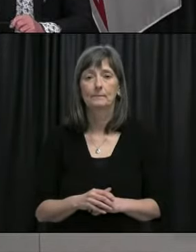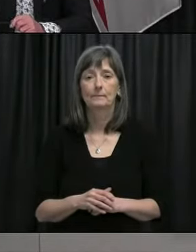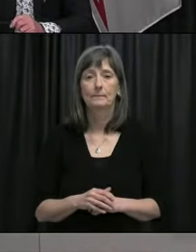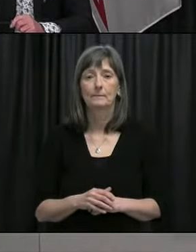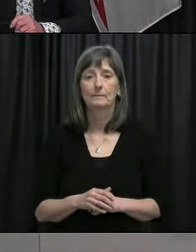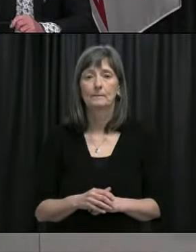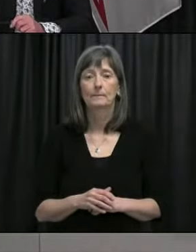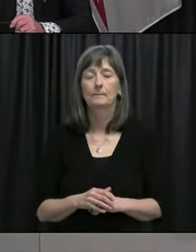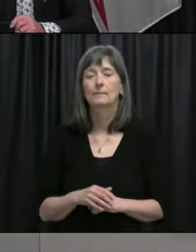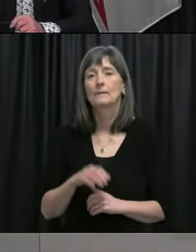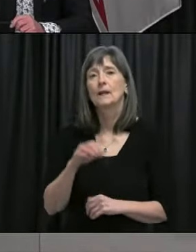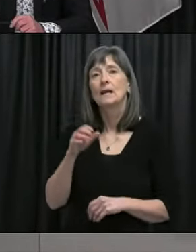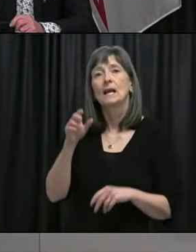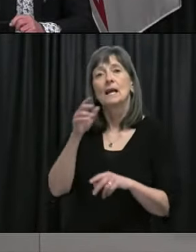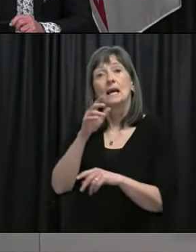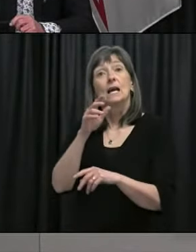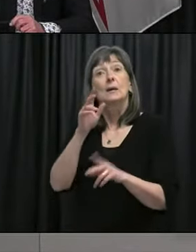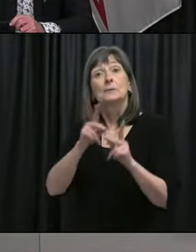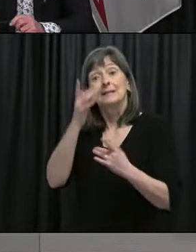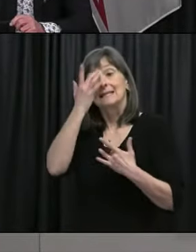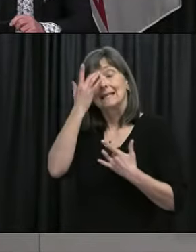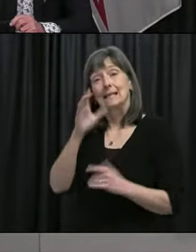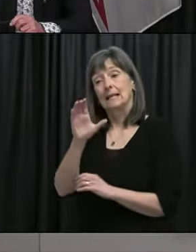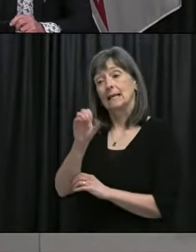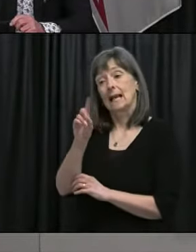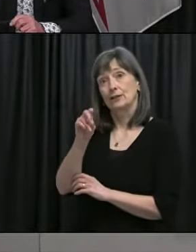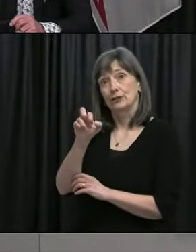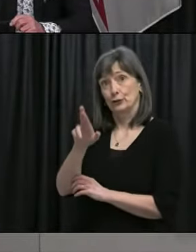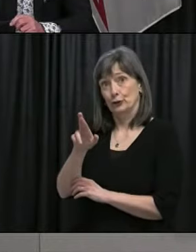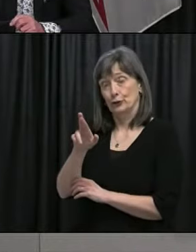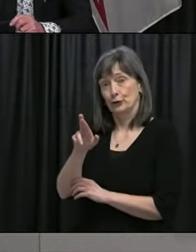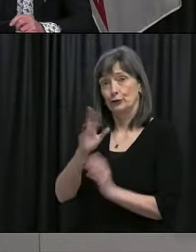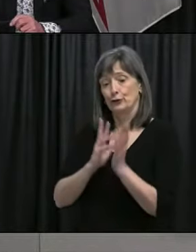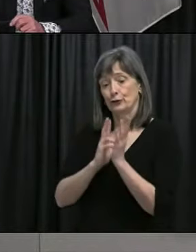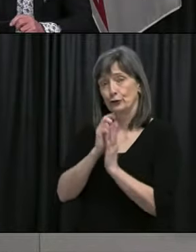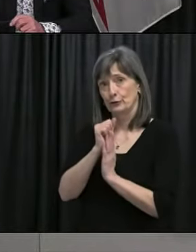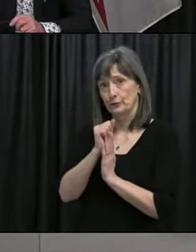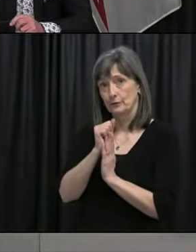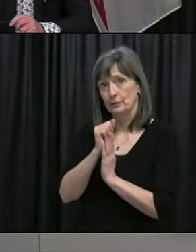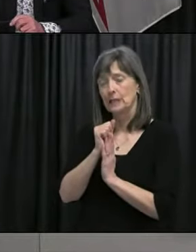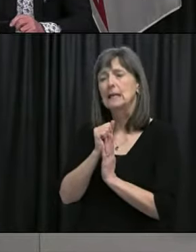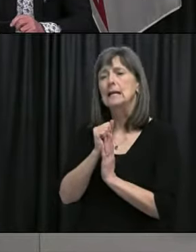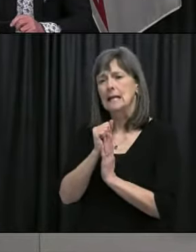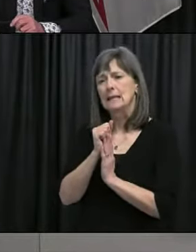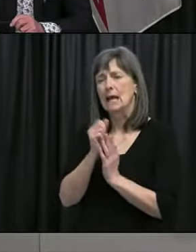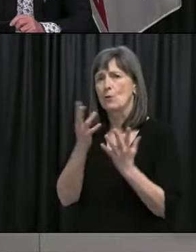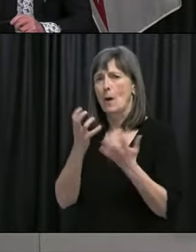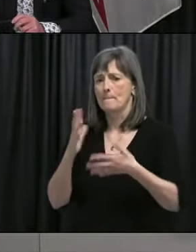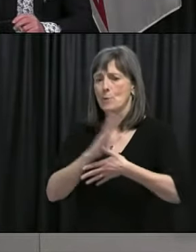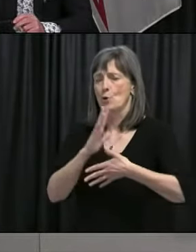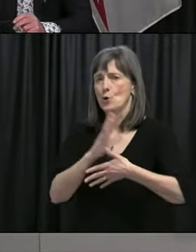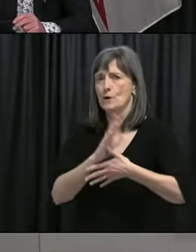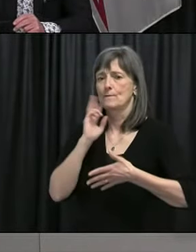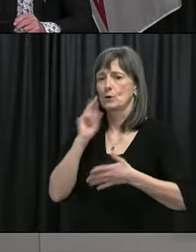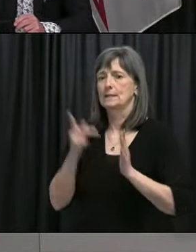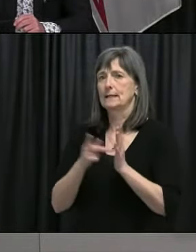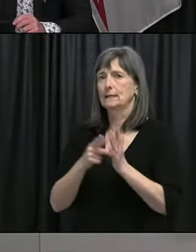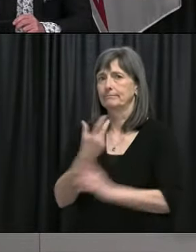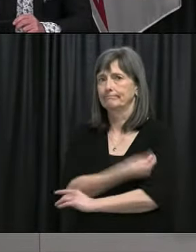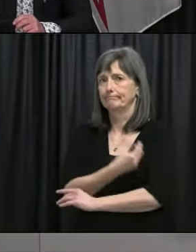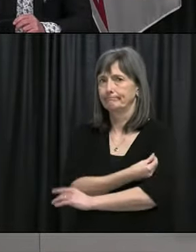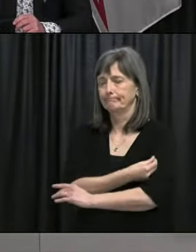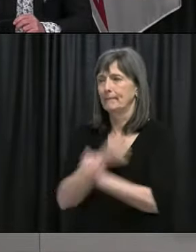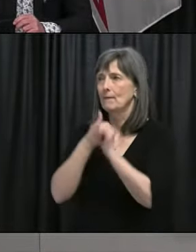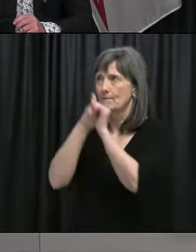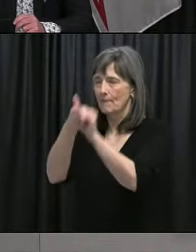Cancer patients are asking provinces to green light a second shot of their, uh, two-shot COVID-19 vaccine, according to the manufacturer's schedule.